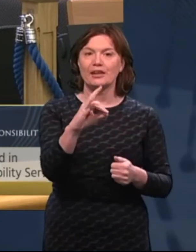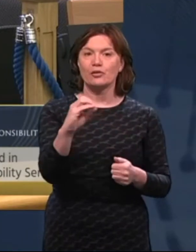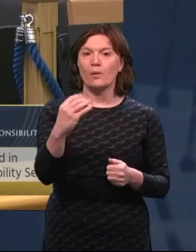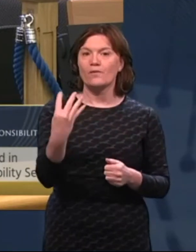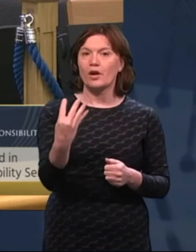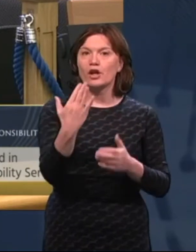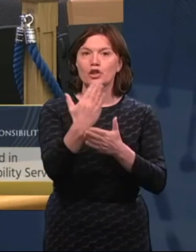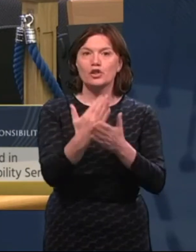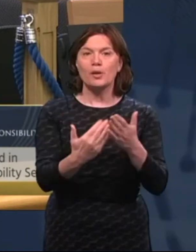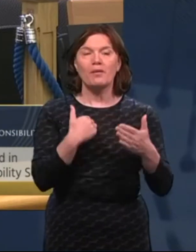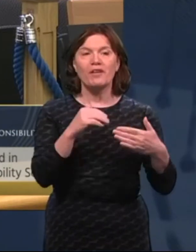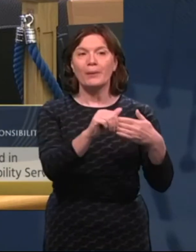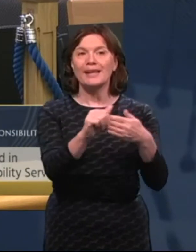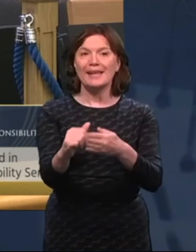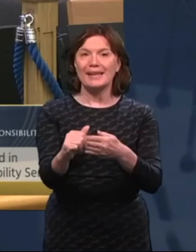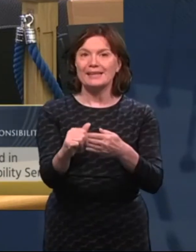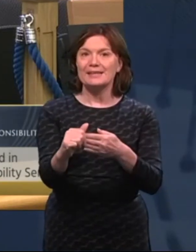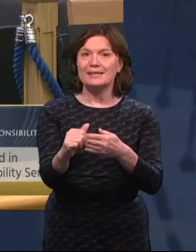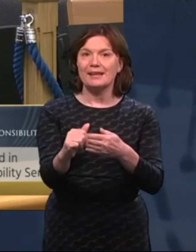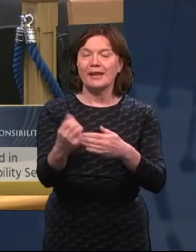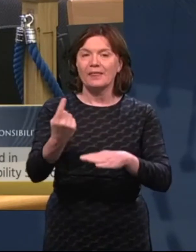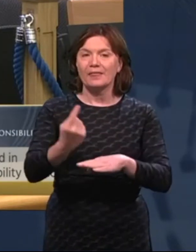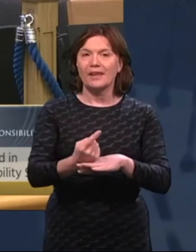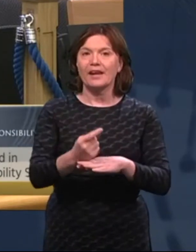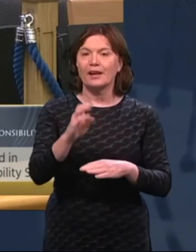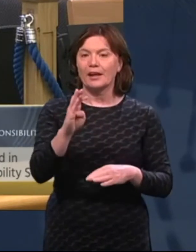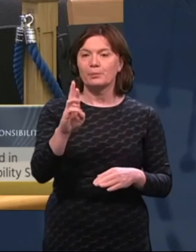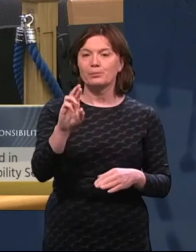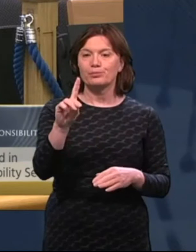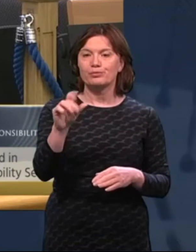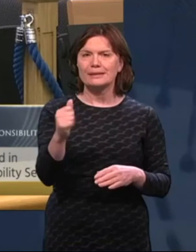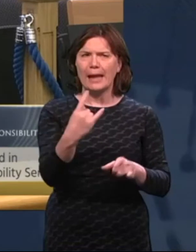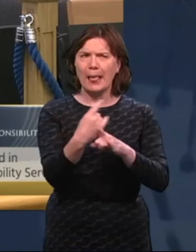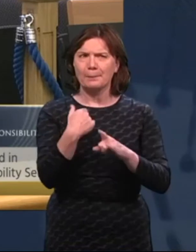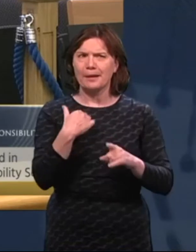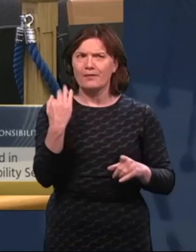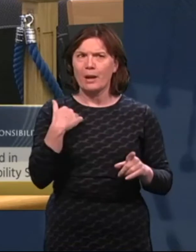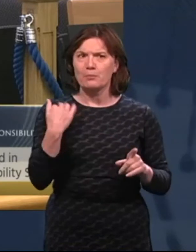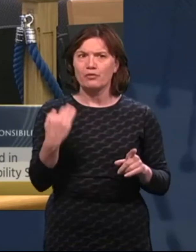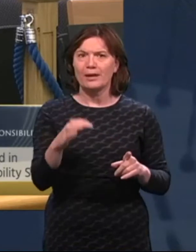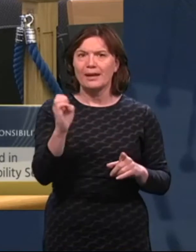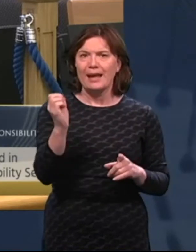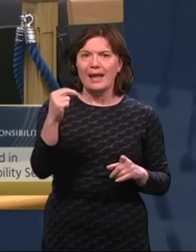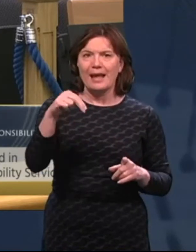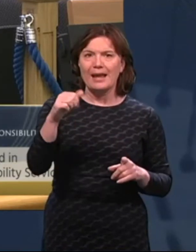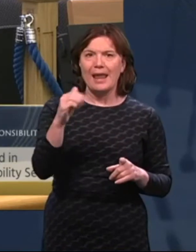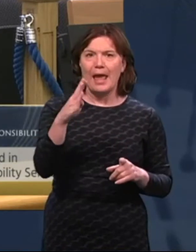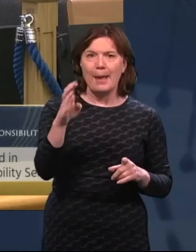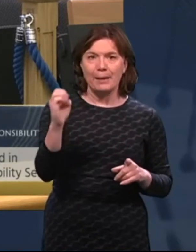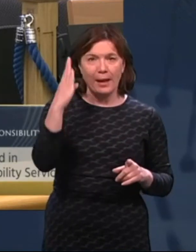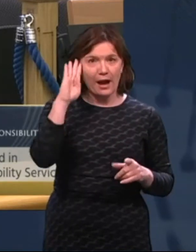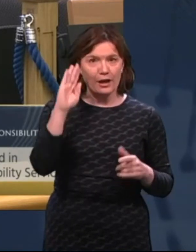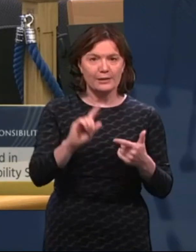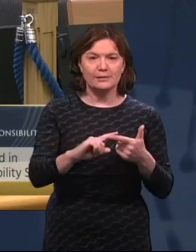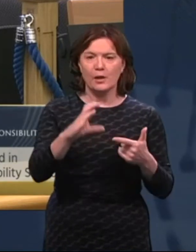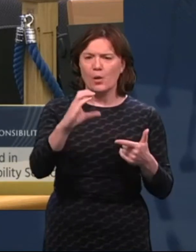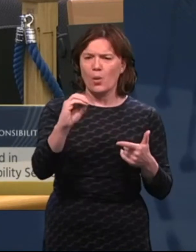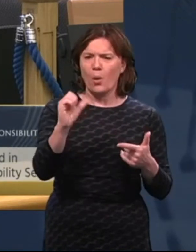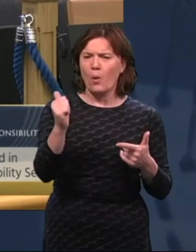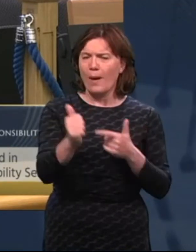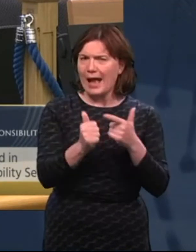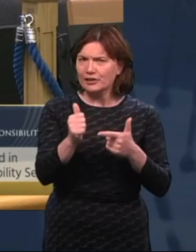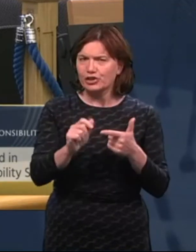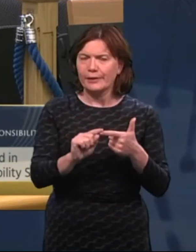some of our leads are and I suppose, Brie, correct me if I am wrong here, Enable Ireland, Co-Action